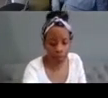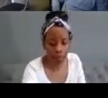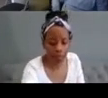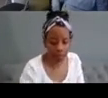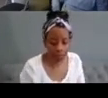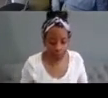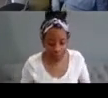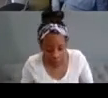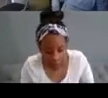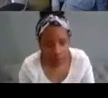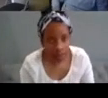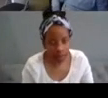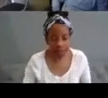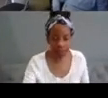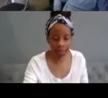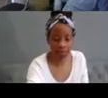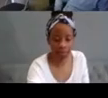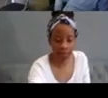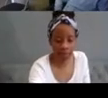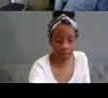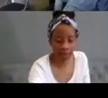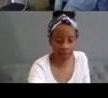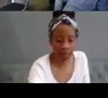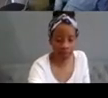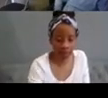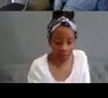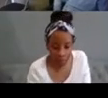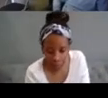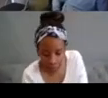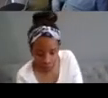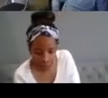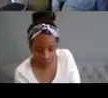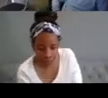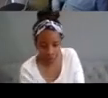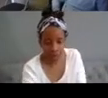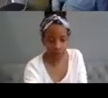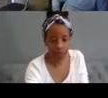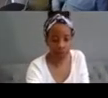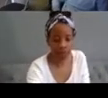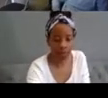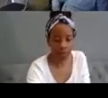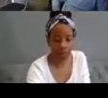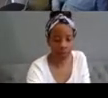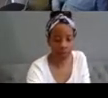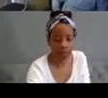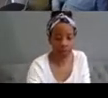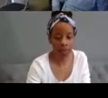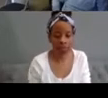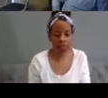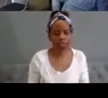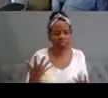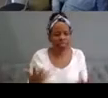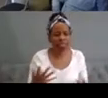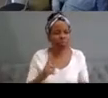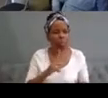through so why is it important to try to be clear about